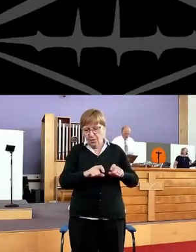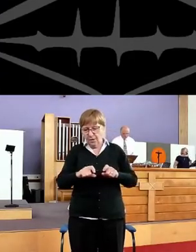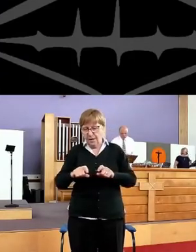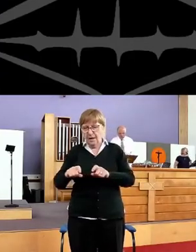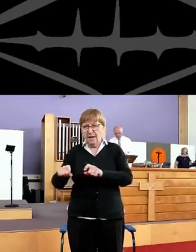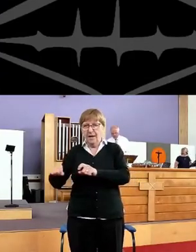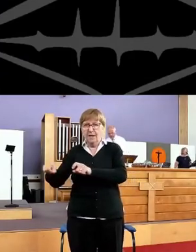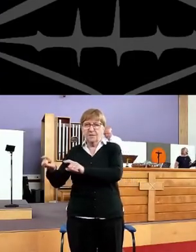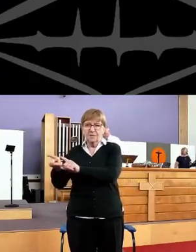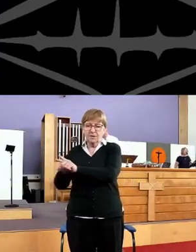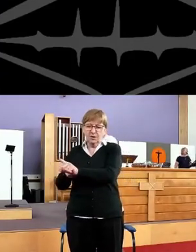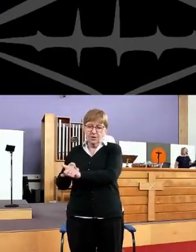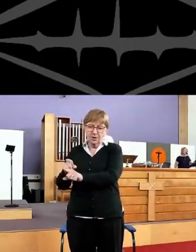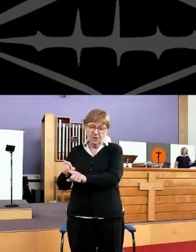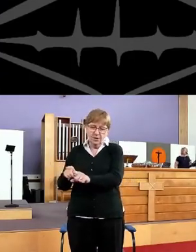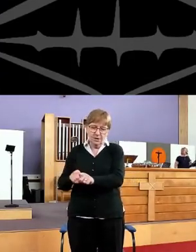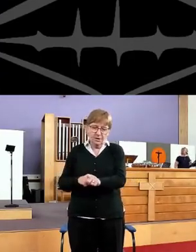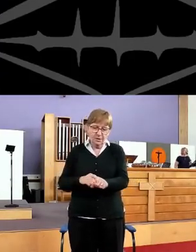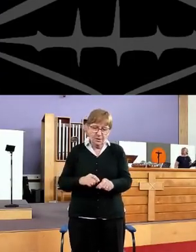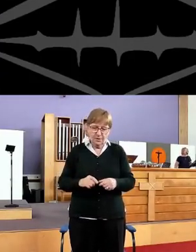not be.